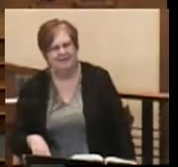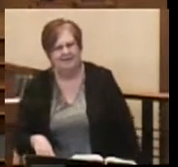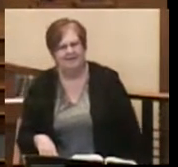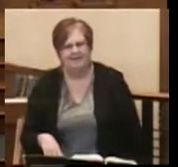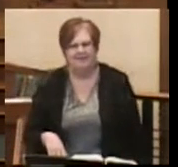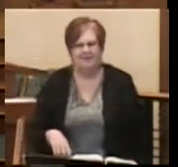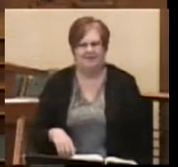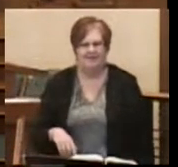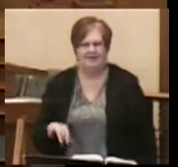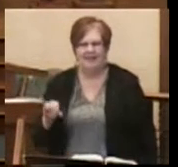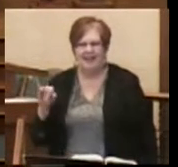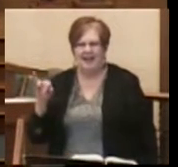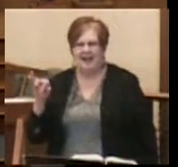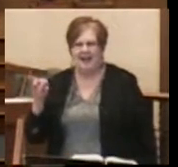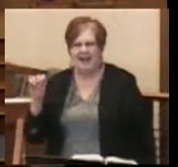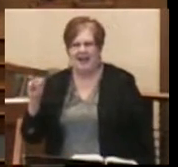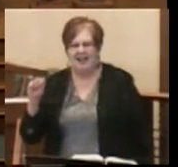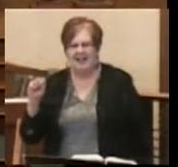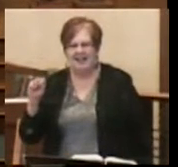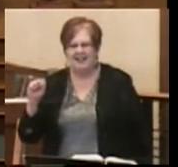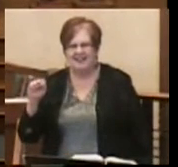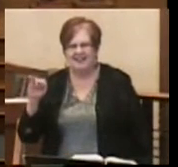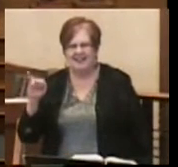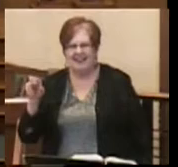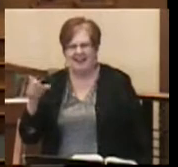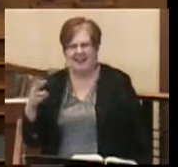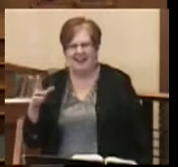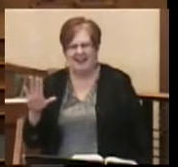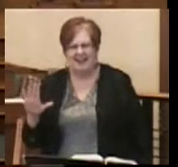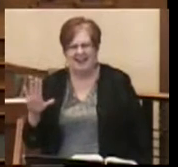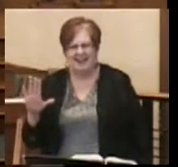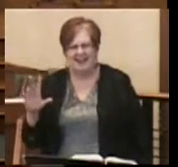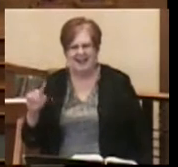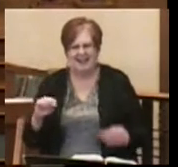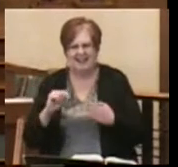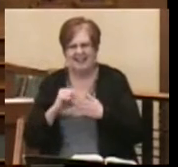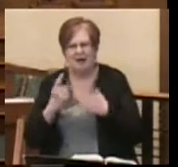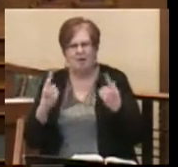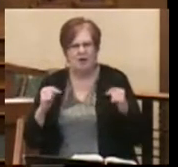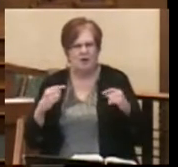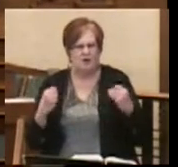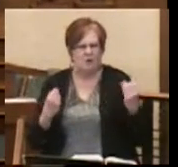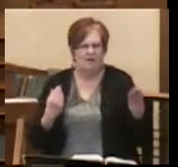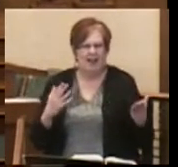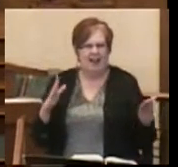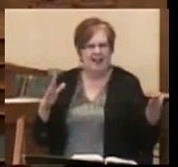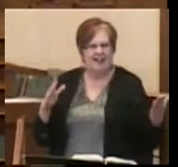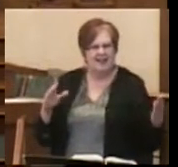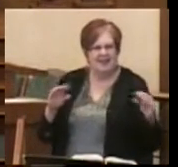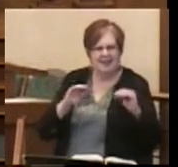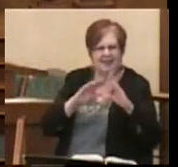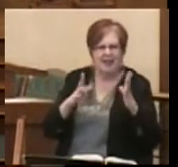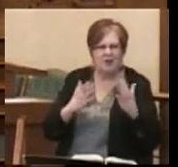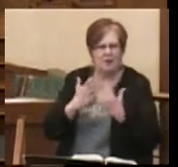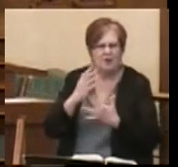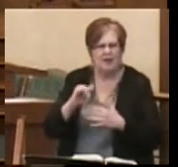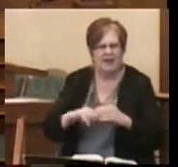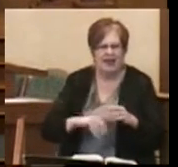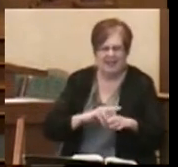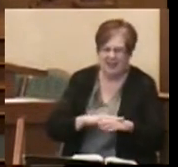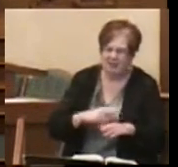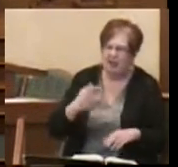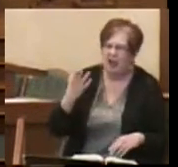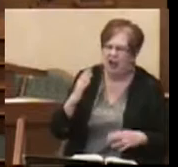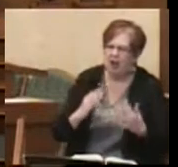Well, in Isaiah's time, he was trying to provide light, I believe, through a nation. That God,